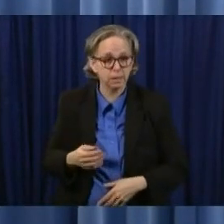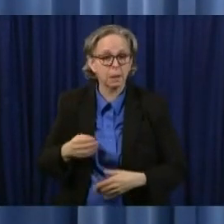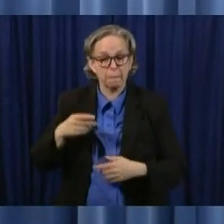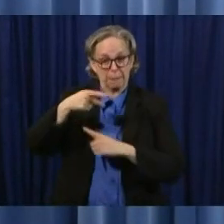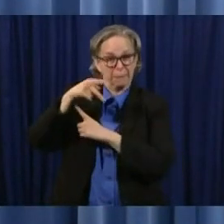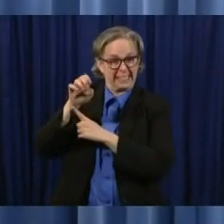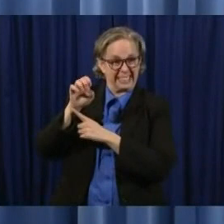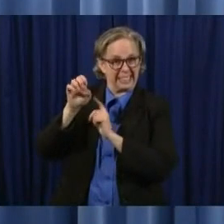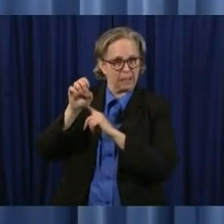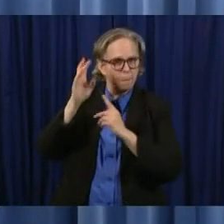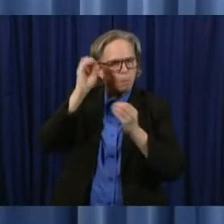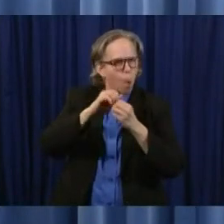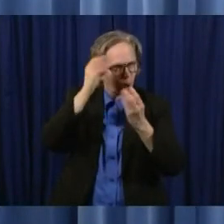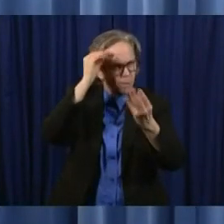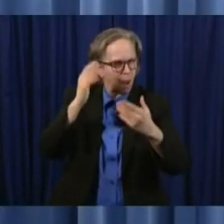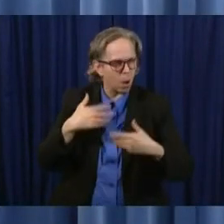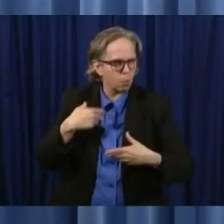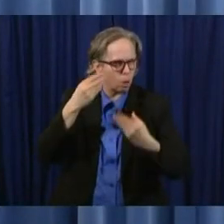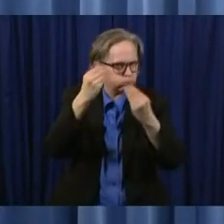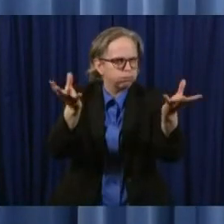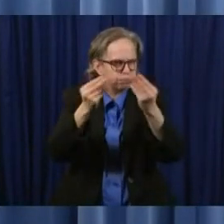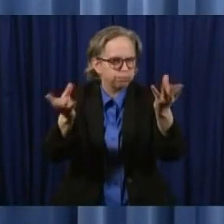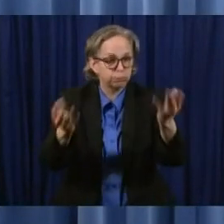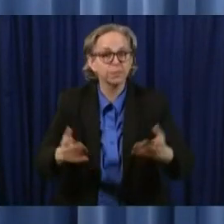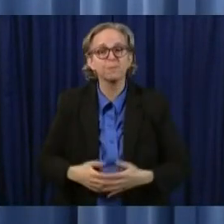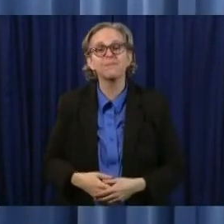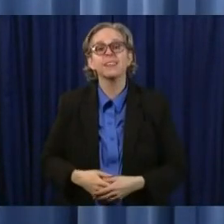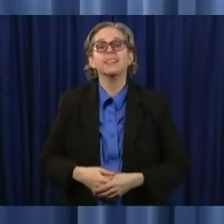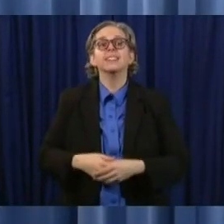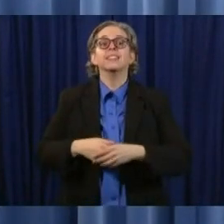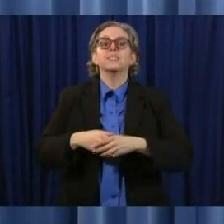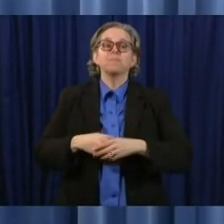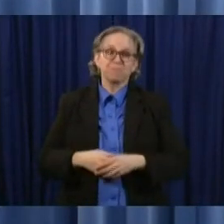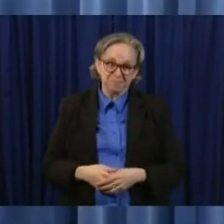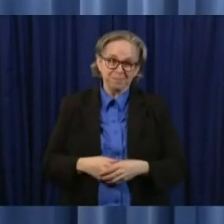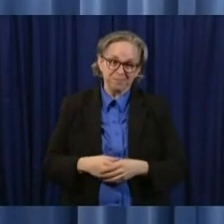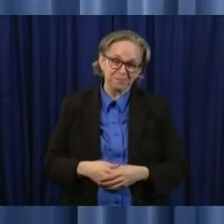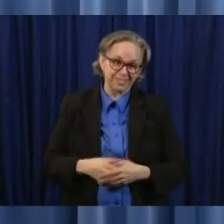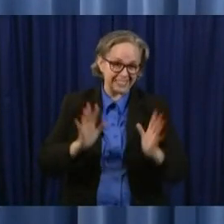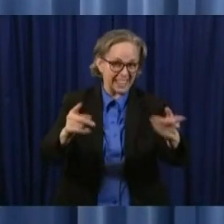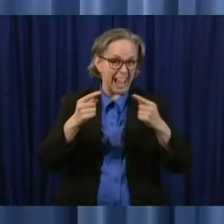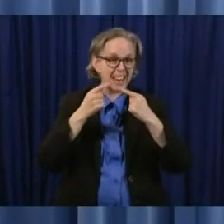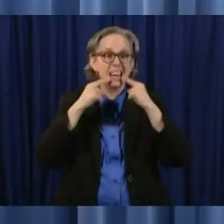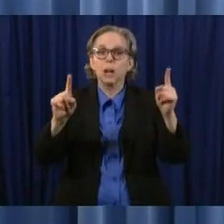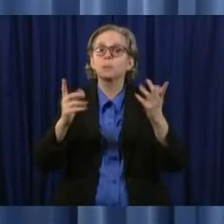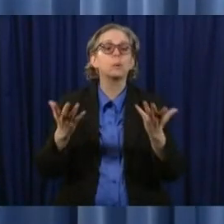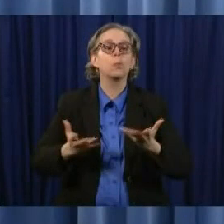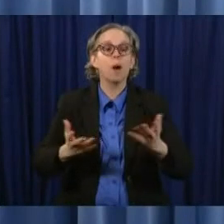we have an announcement now for law enforcement grants that are now available